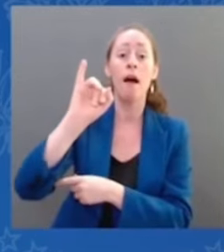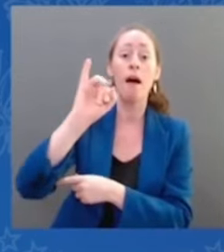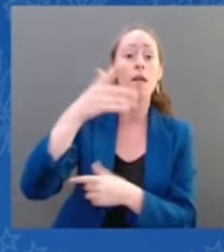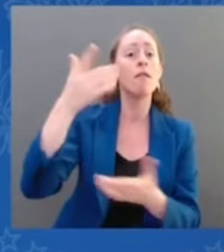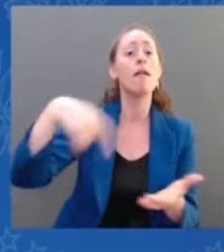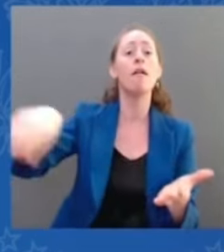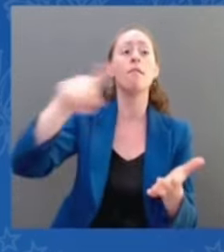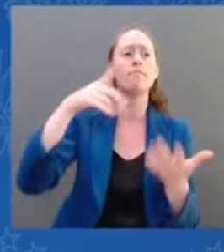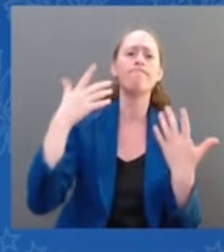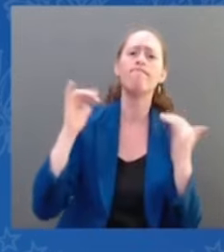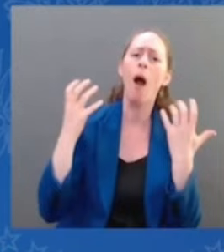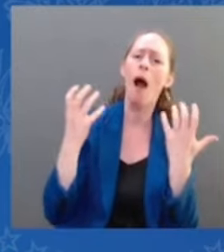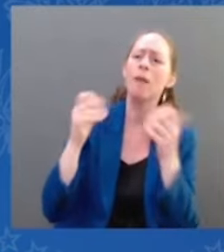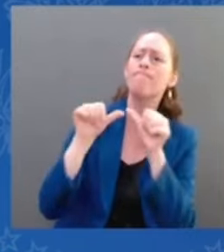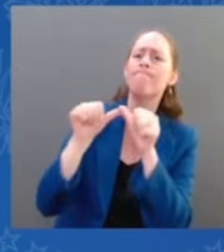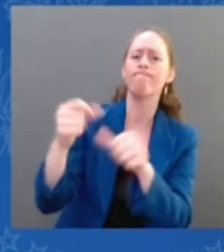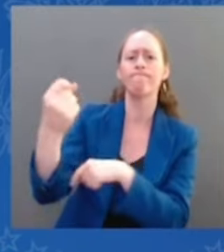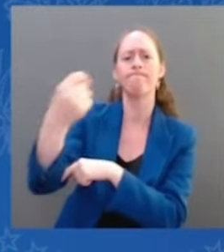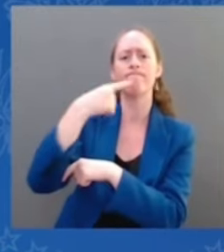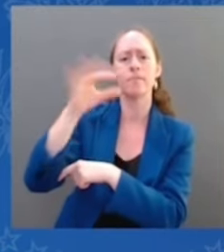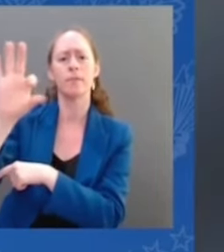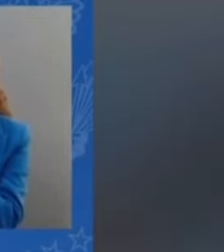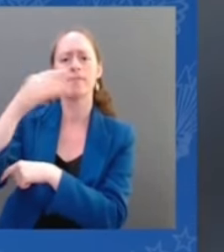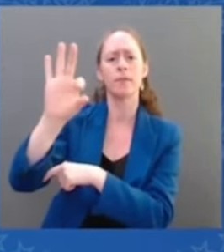available for over 20 years.